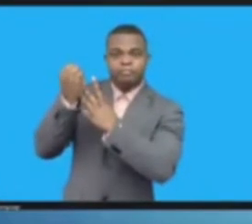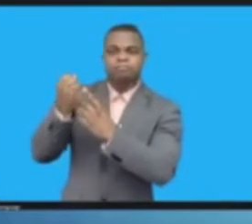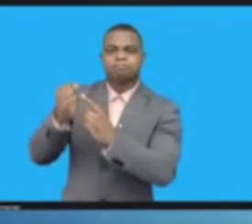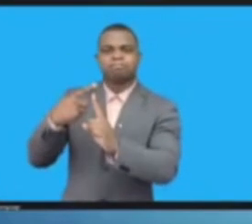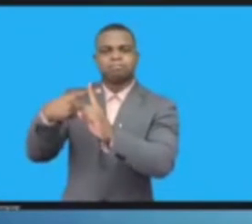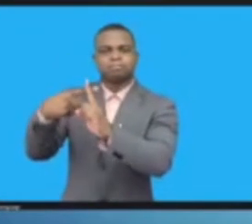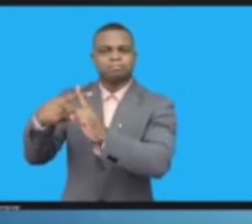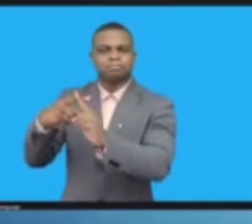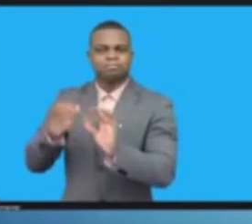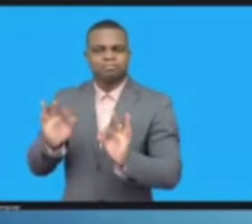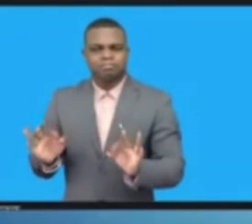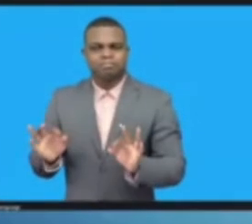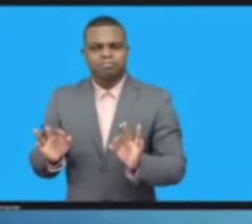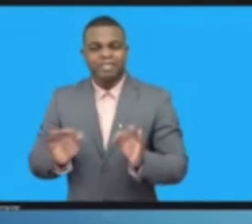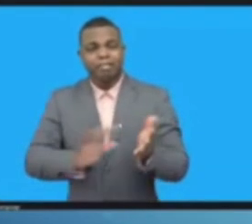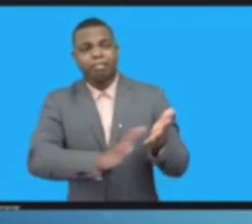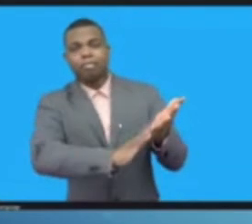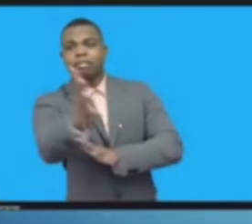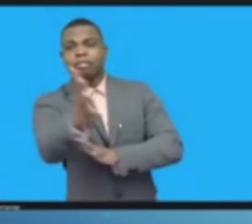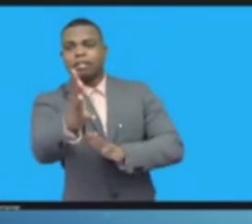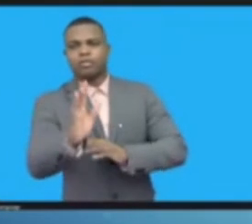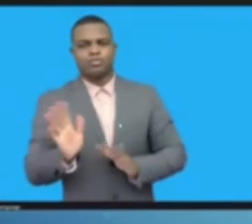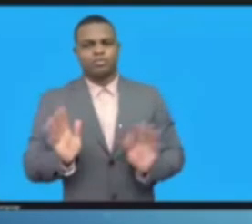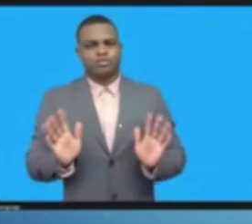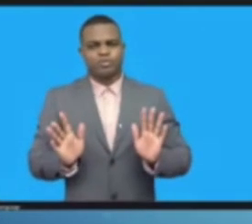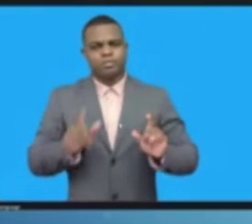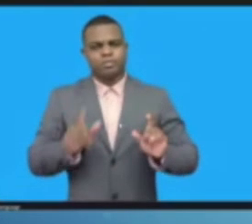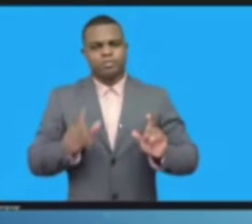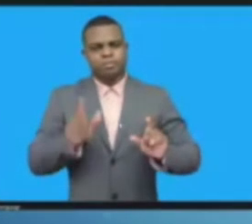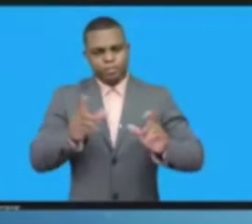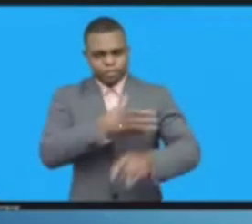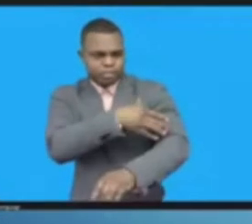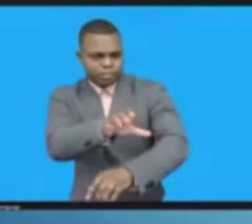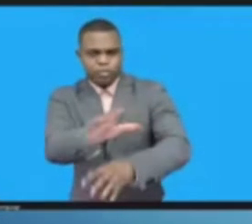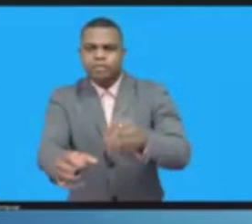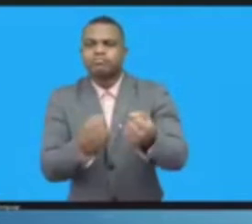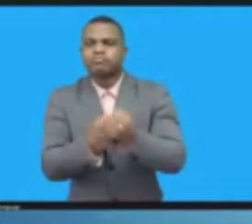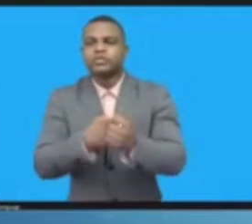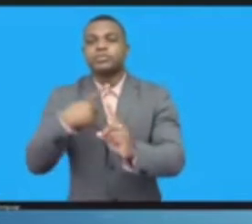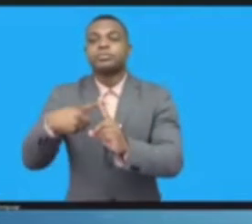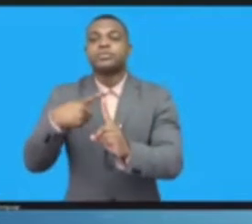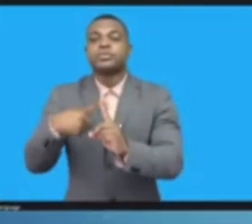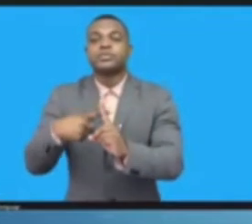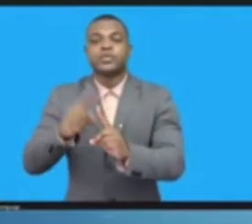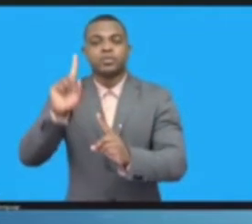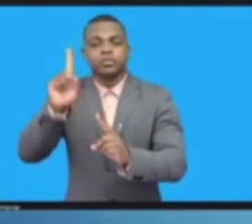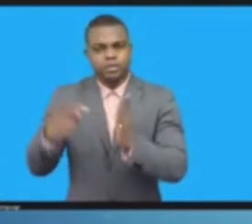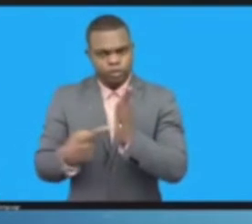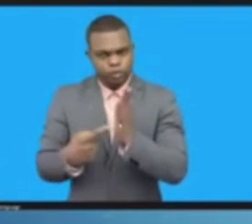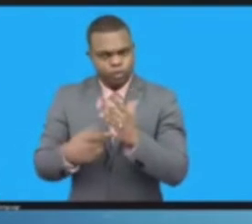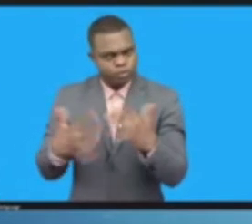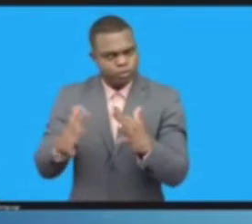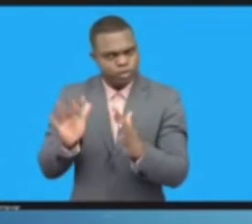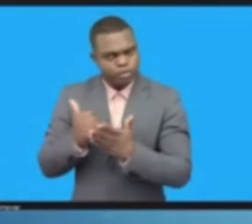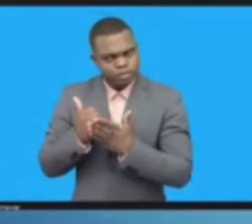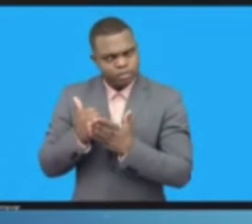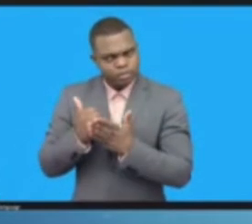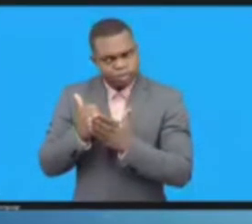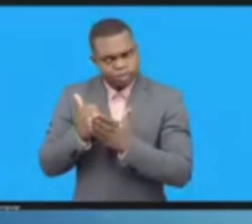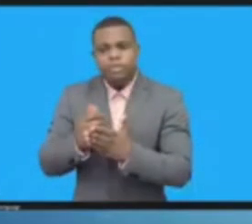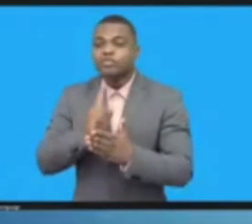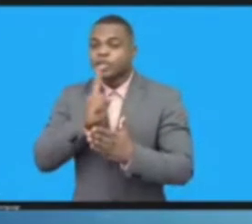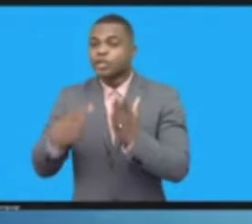once again to the words of Kofi Annan. While technology shapes the future,